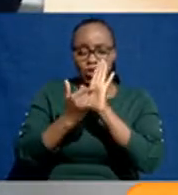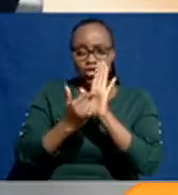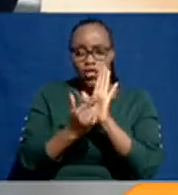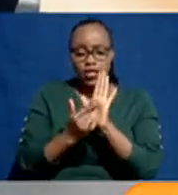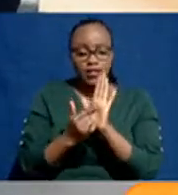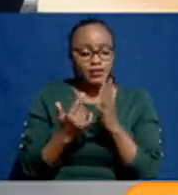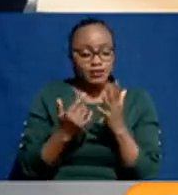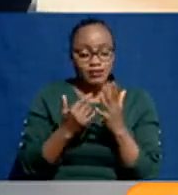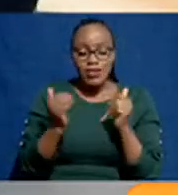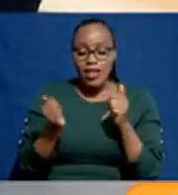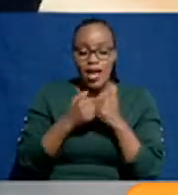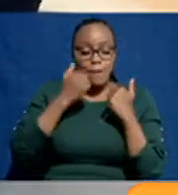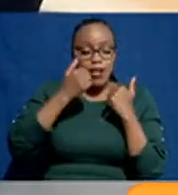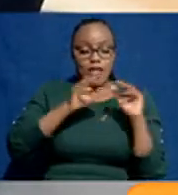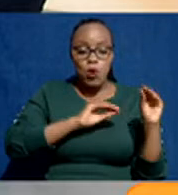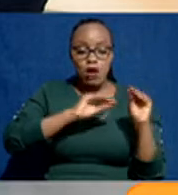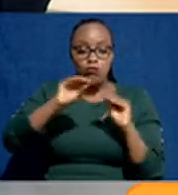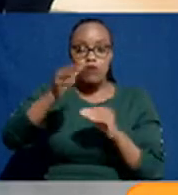they ended up there?